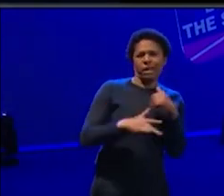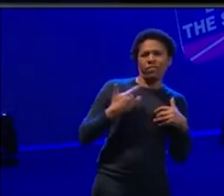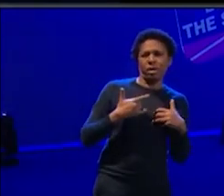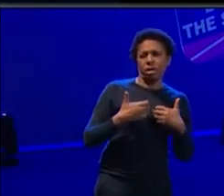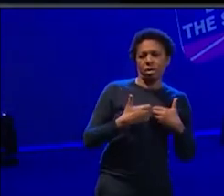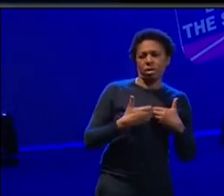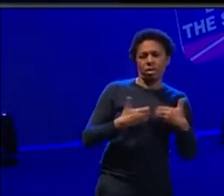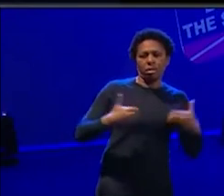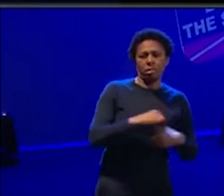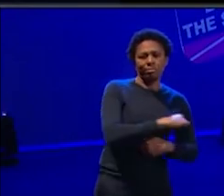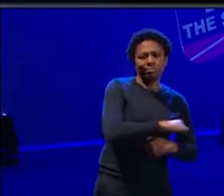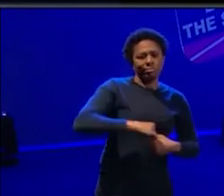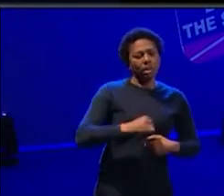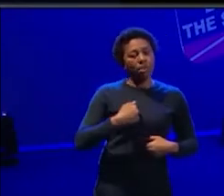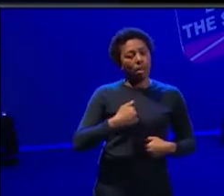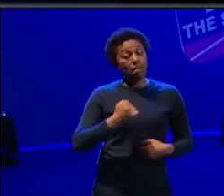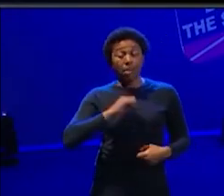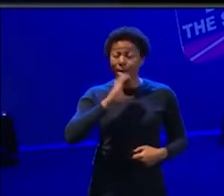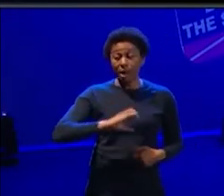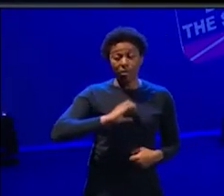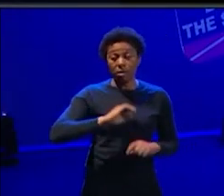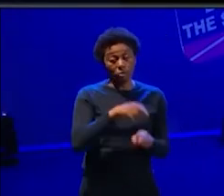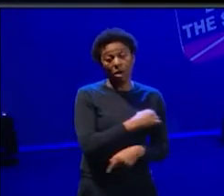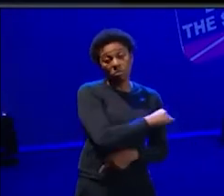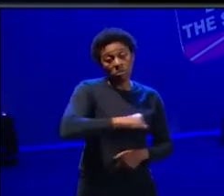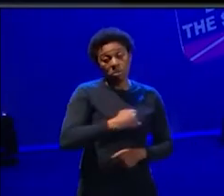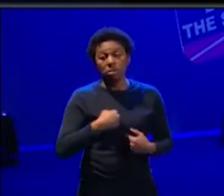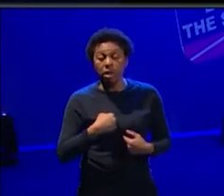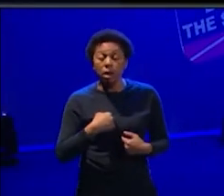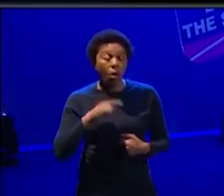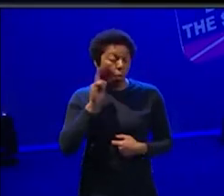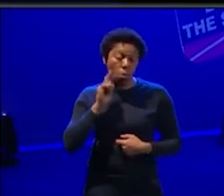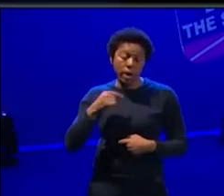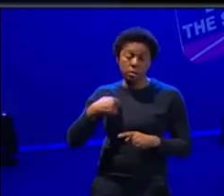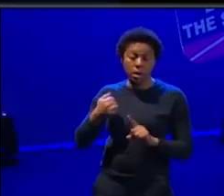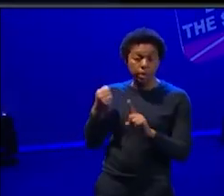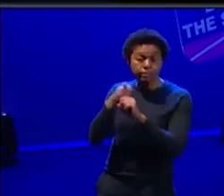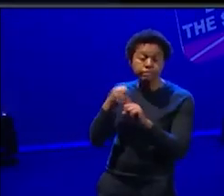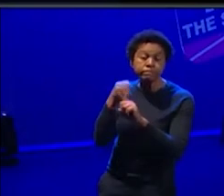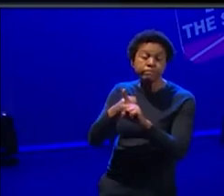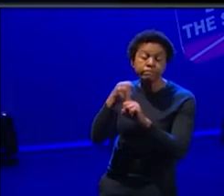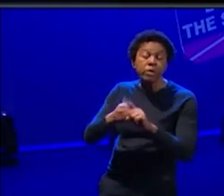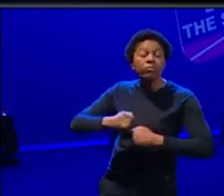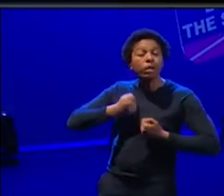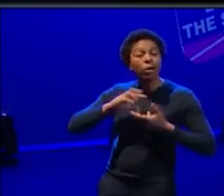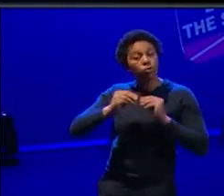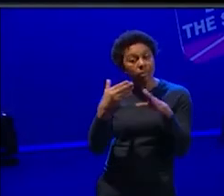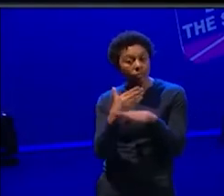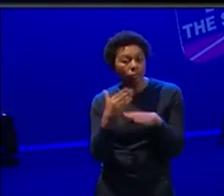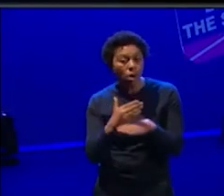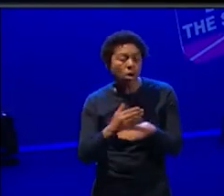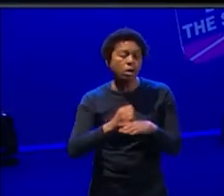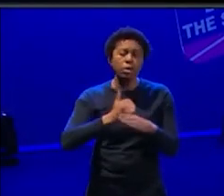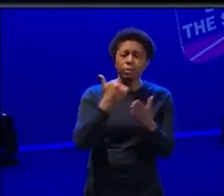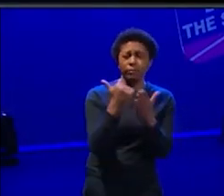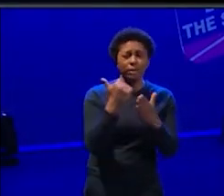kind of personality I am, you can never push me to the side. So I'll always advocate for the creative engagement work that we do in all the, um, fantastic